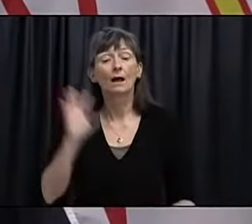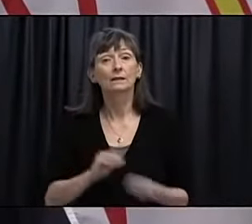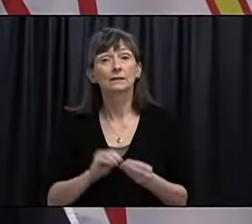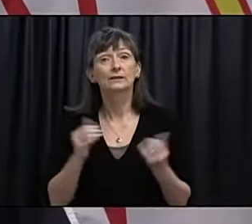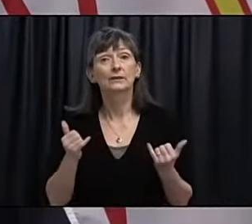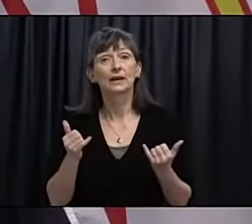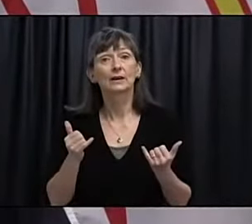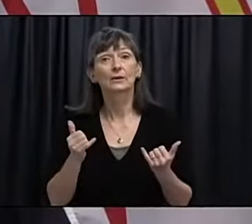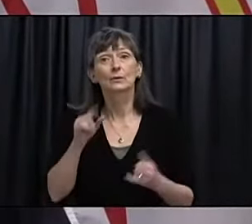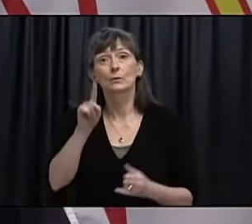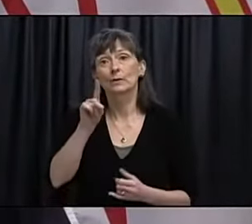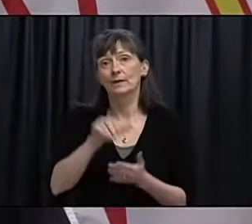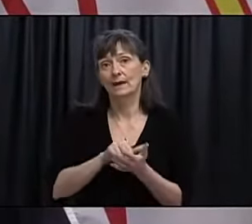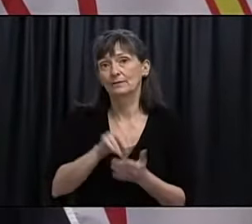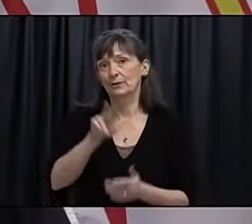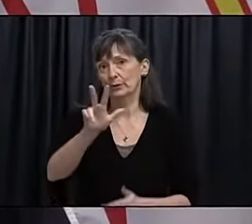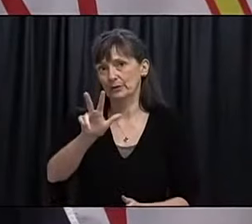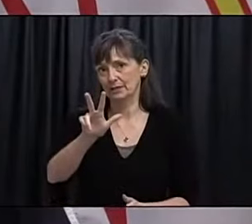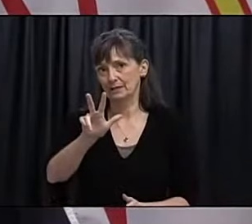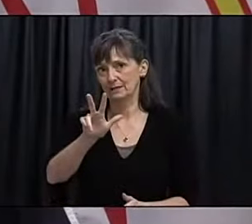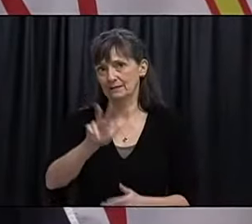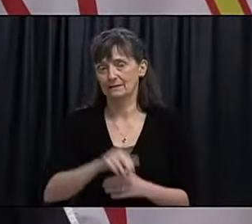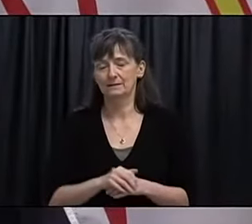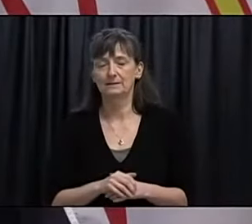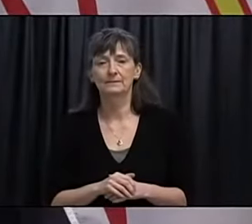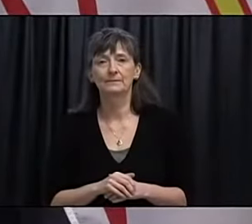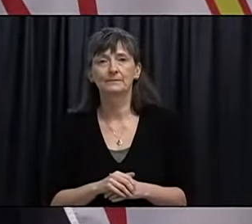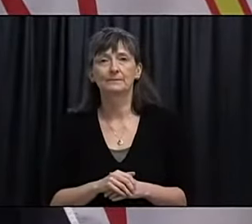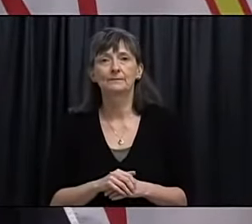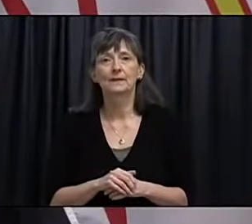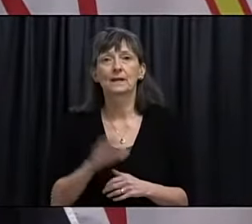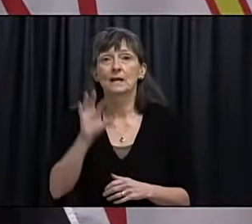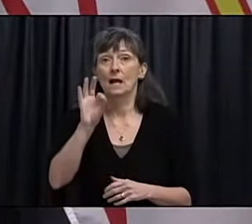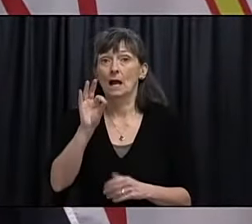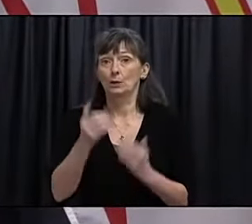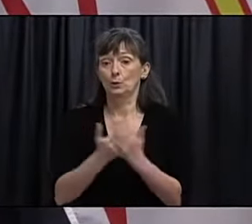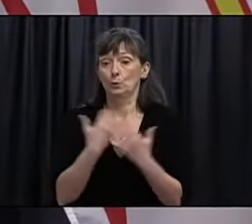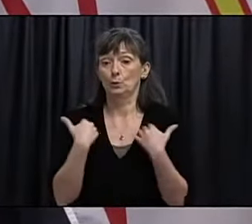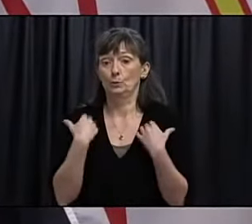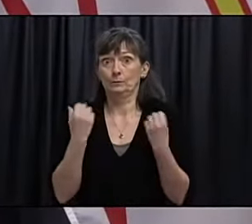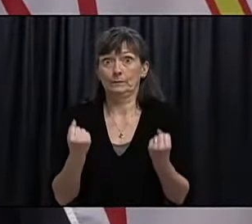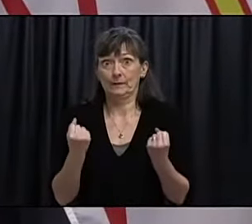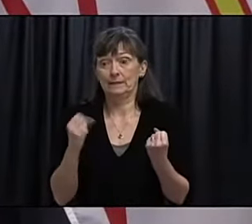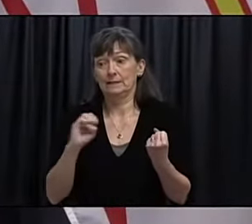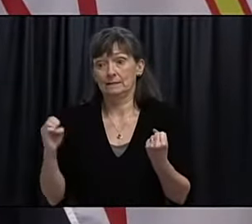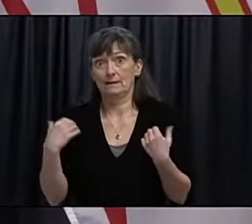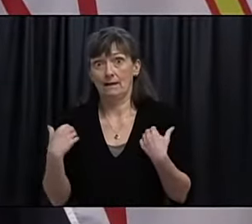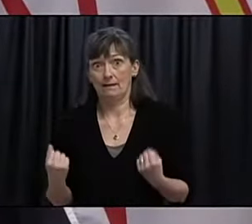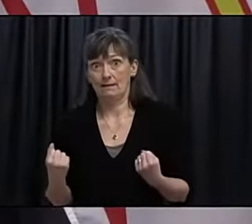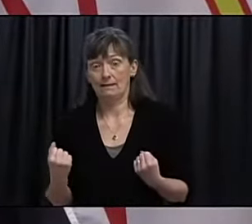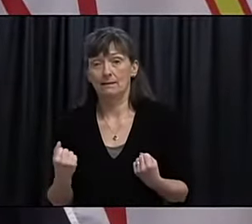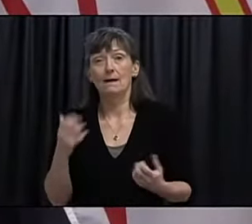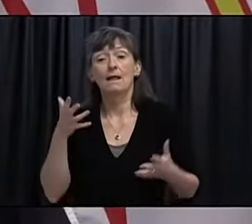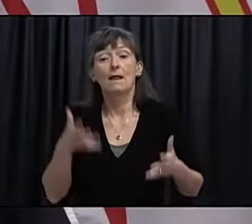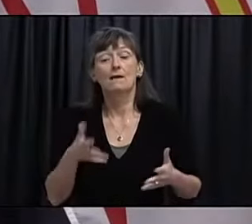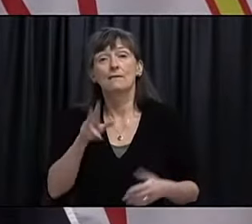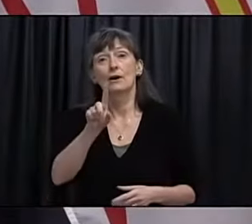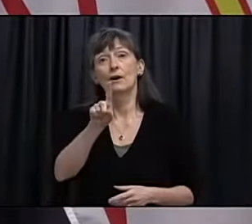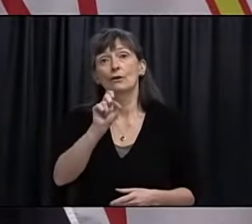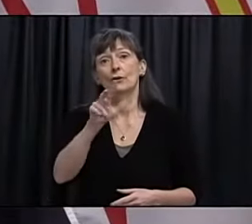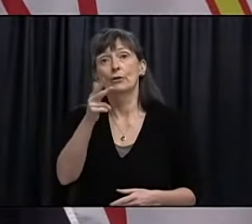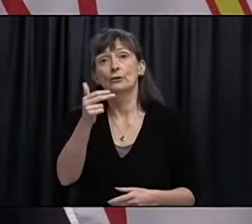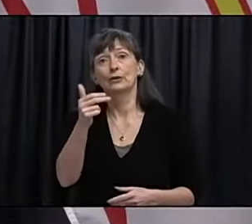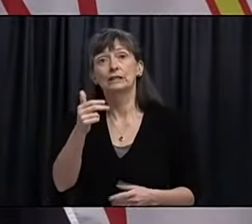province is now at 1,003. There have been nine new recoveries in eastern health leaving 113